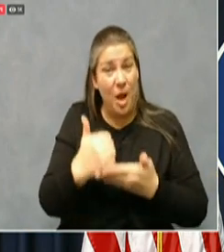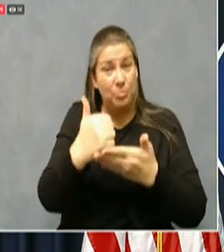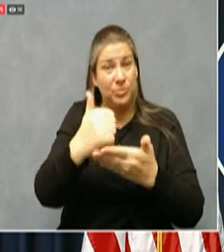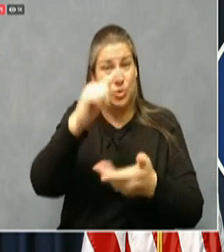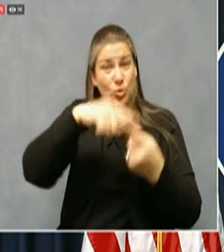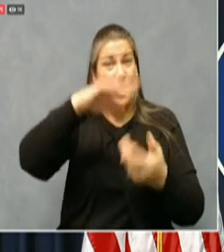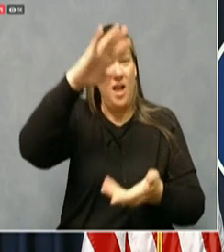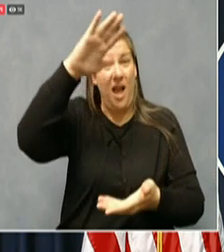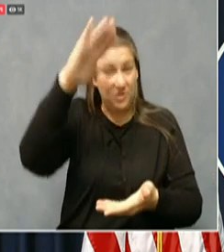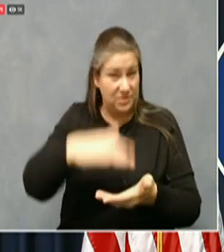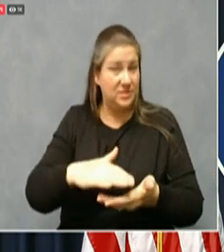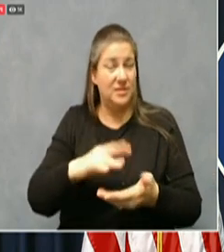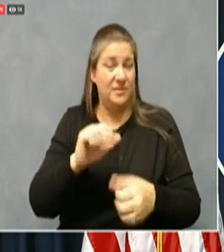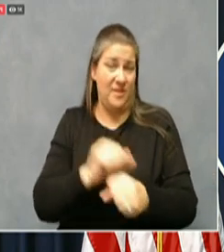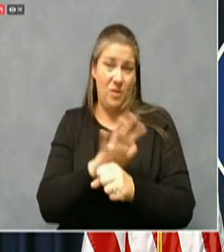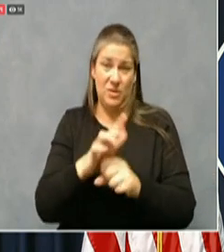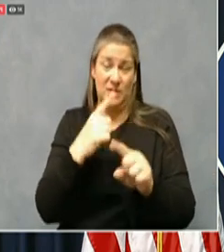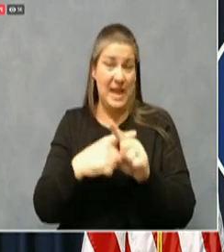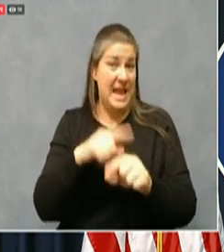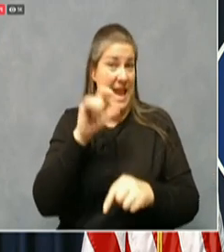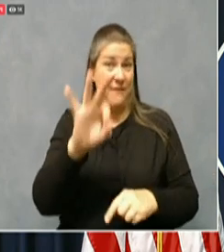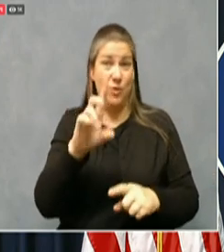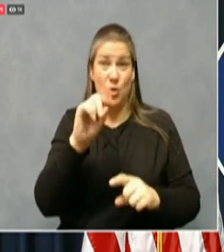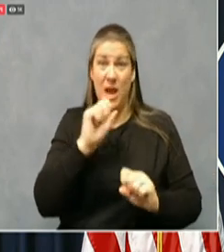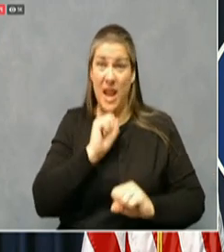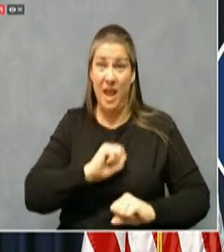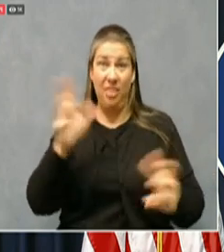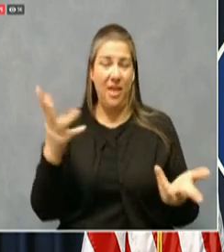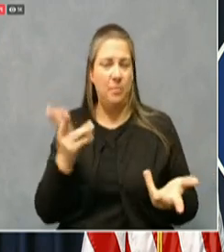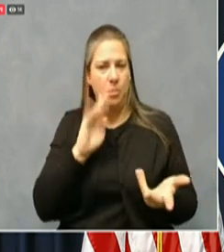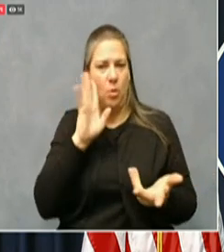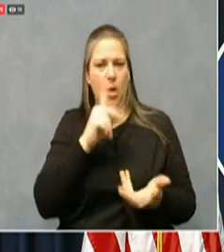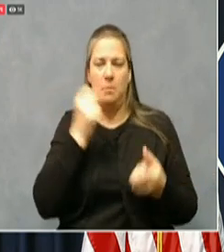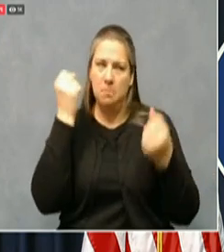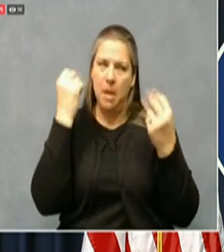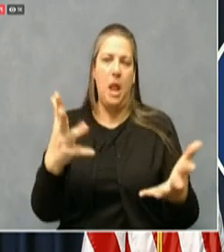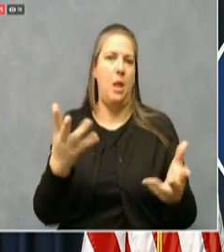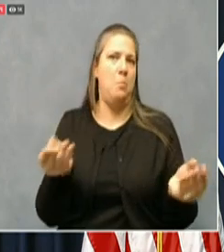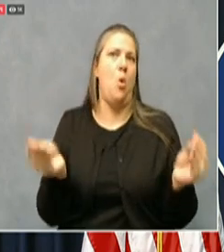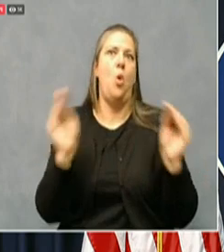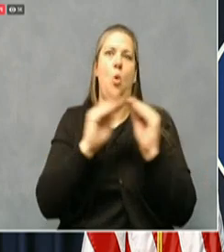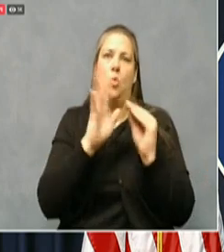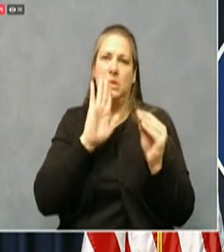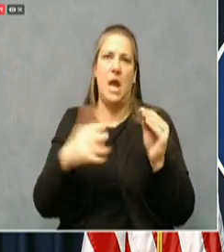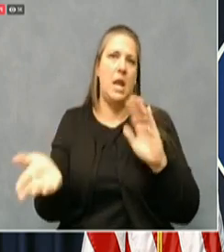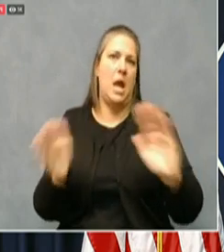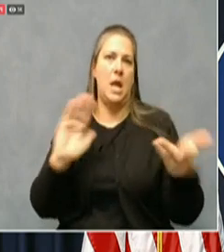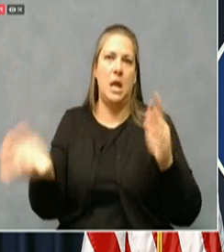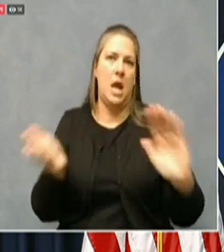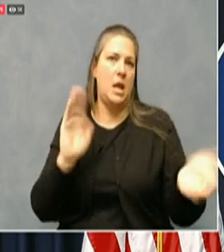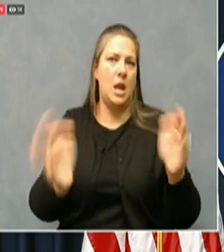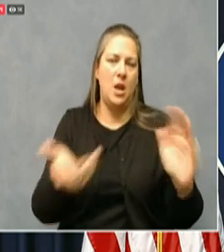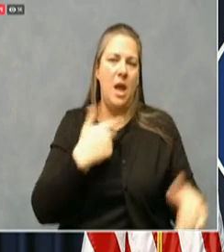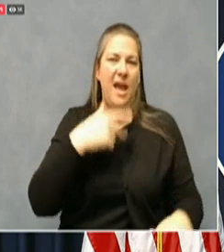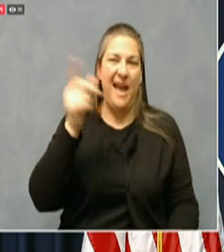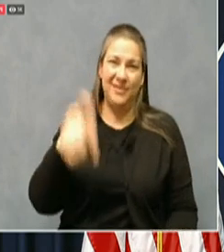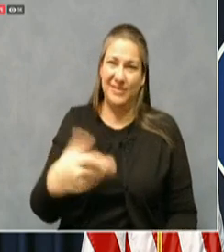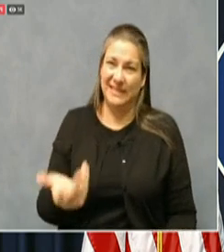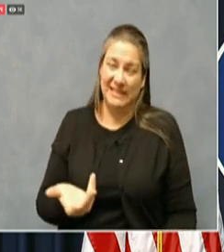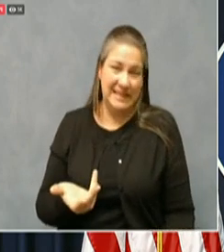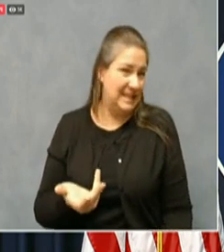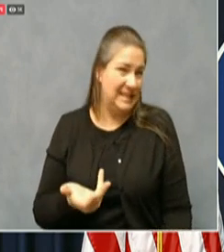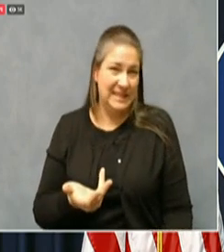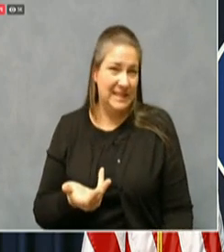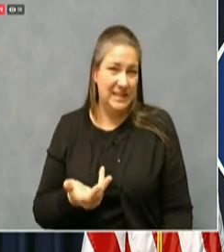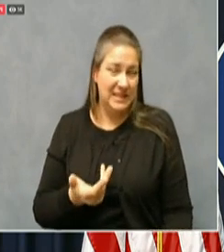If we hadn't taken these steps, a lot more people would have died than what we are going to see. So to bank 253, I didn't